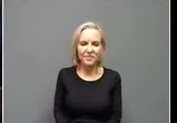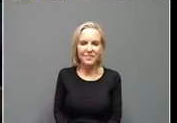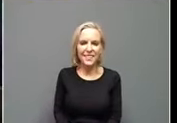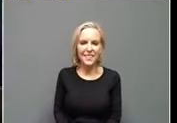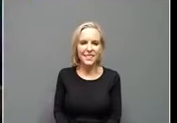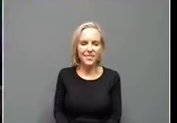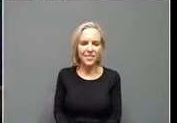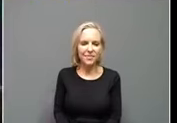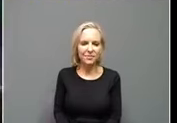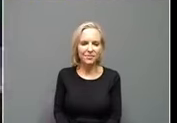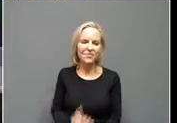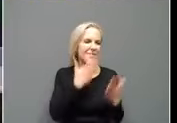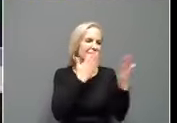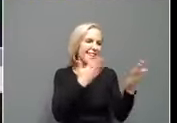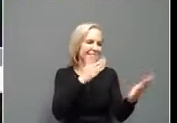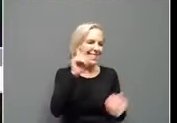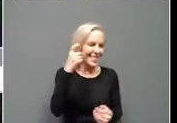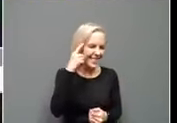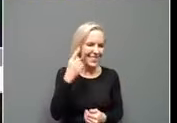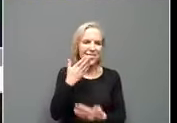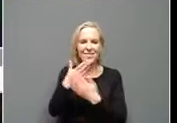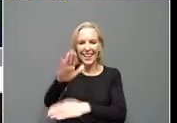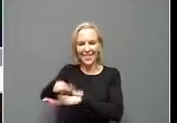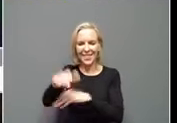Thank you, Governor. Good afternoon, everyone.